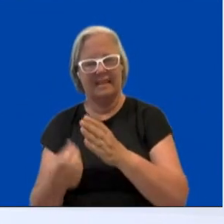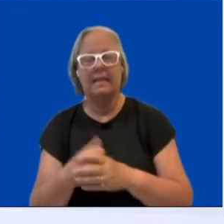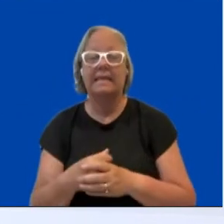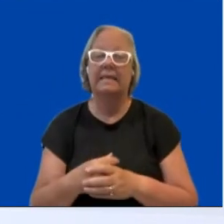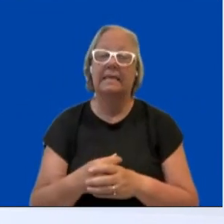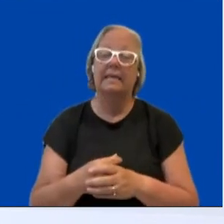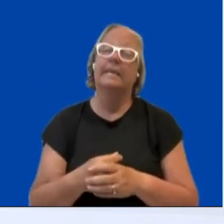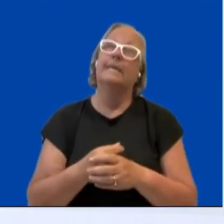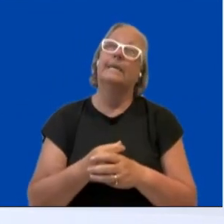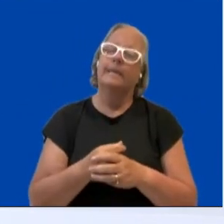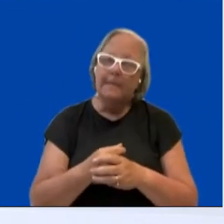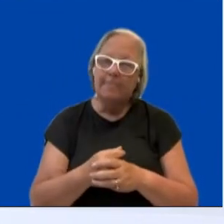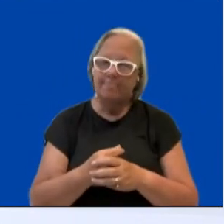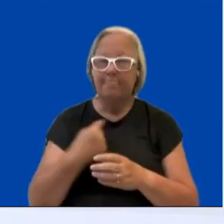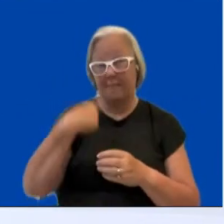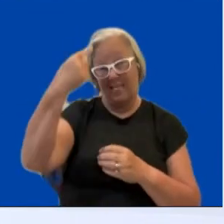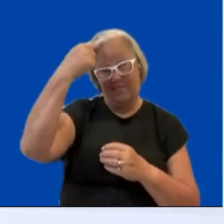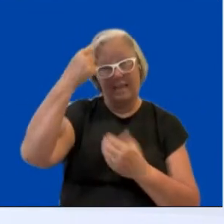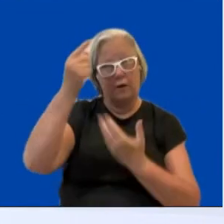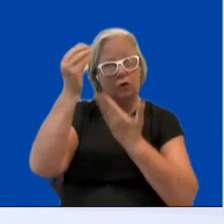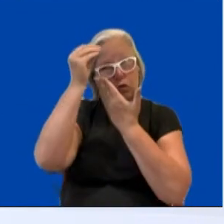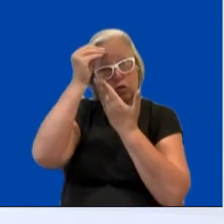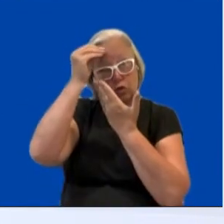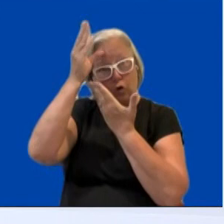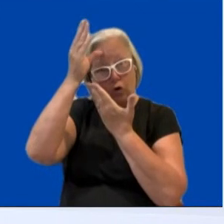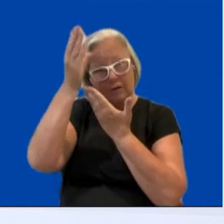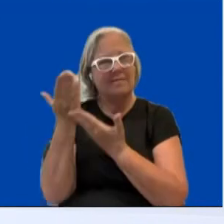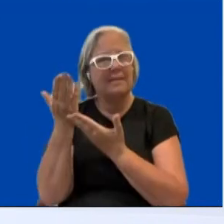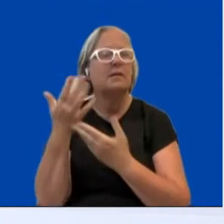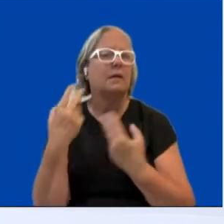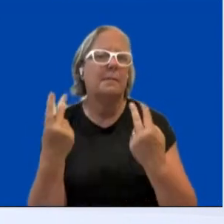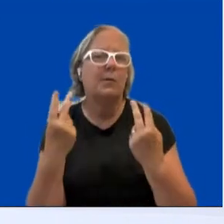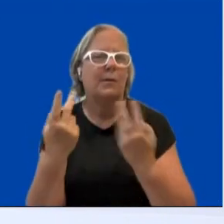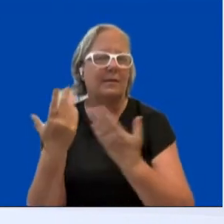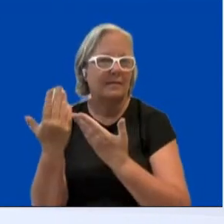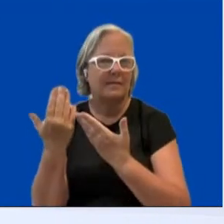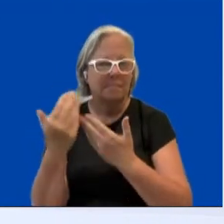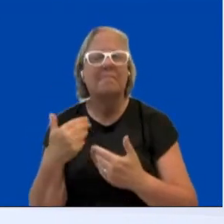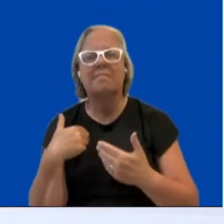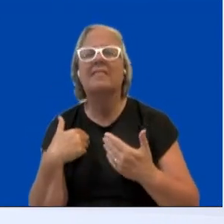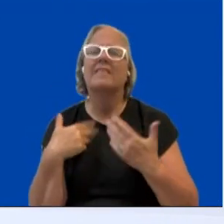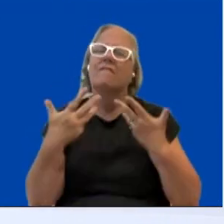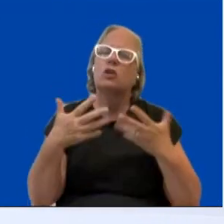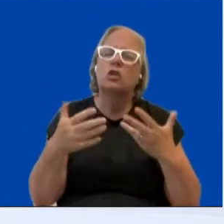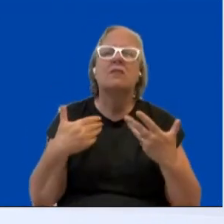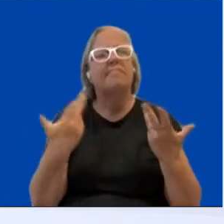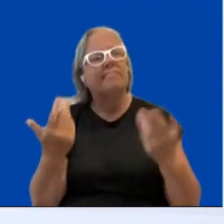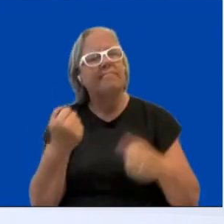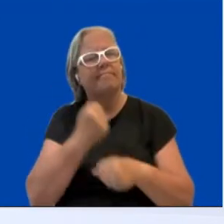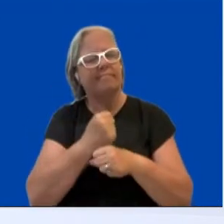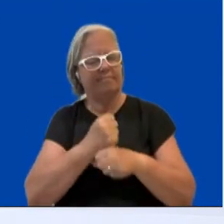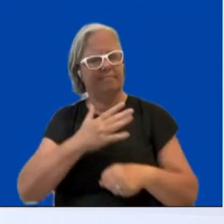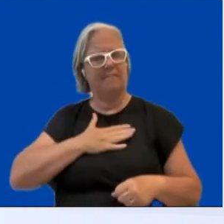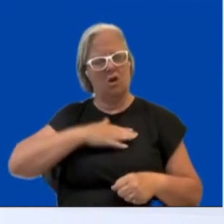have been a policy advisor and I have been working on policies on gender equality in my country back home.